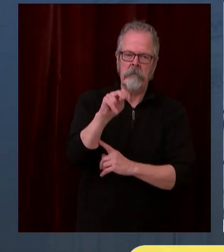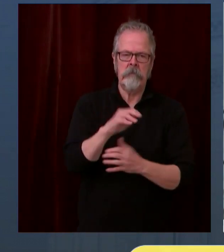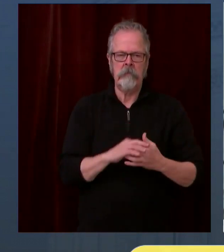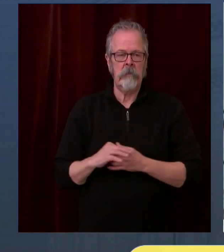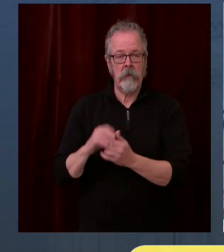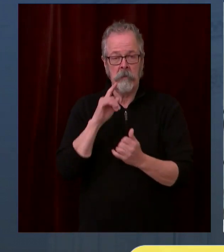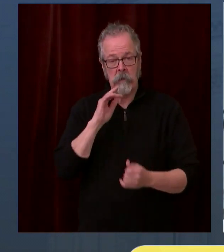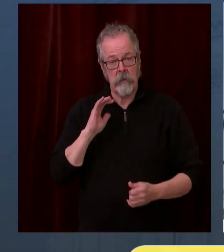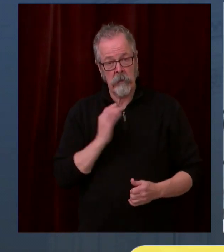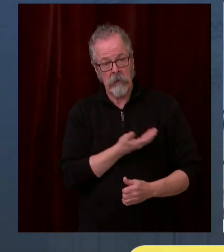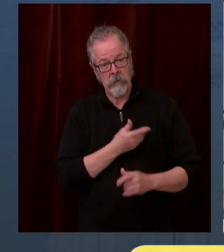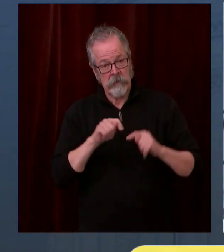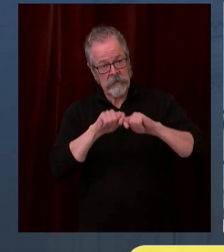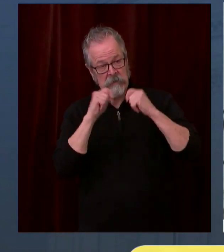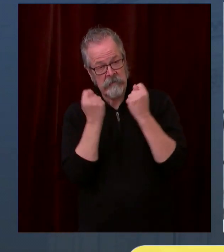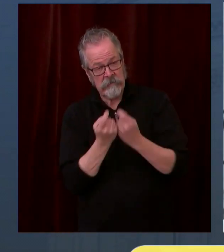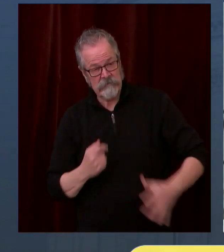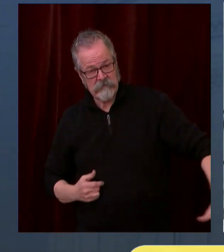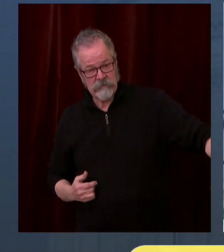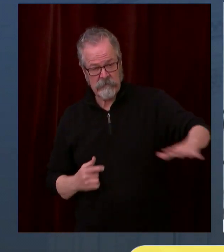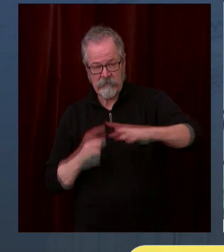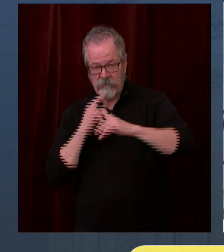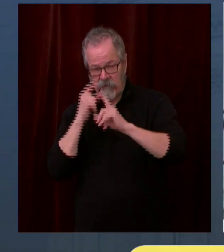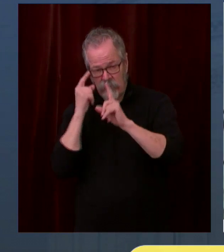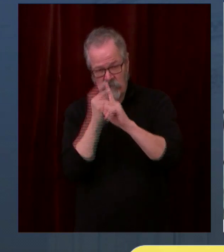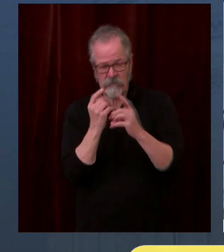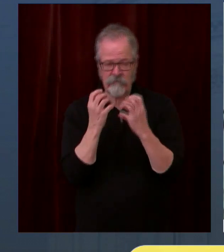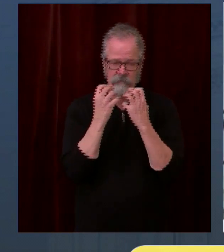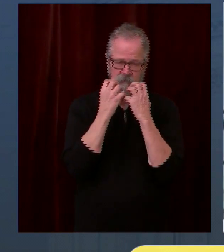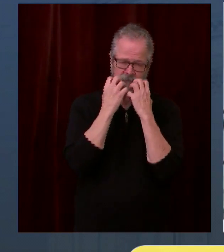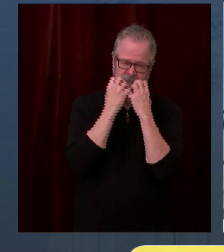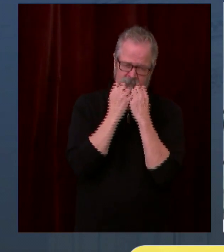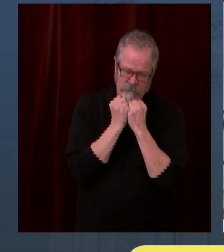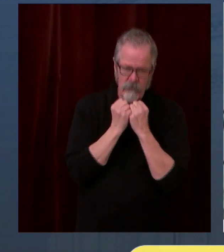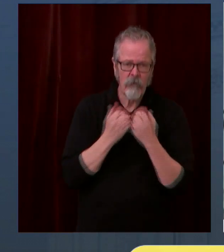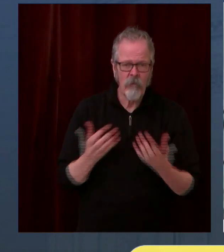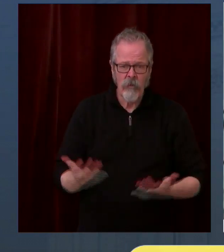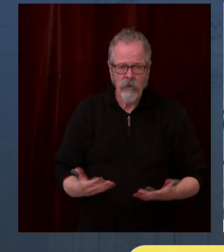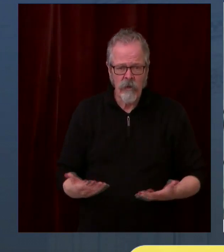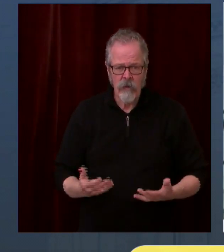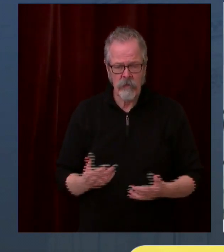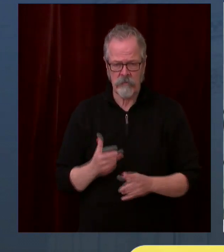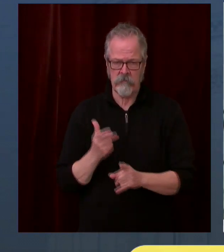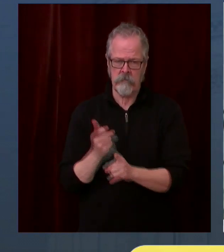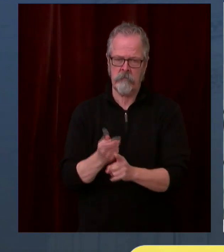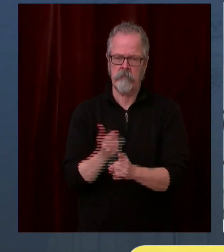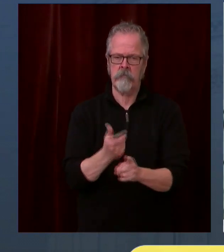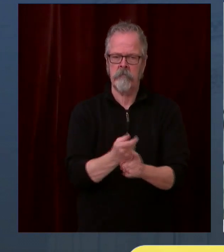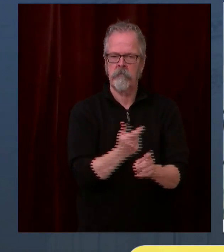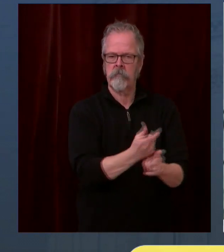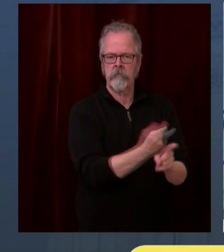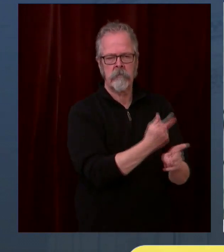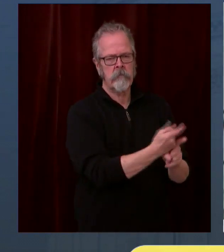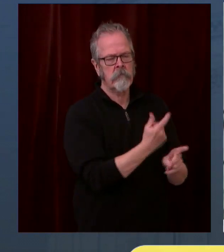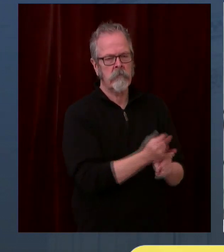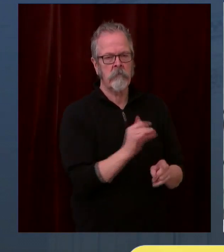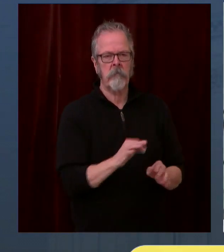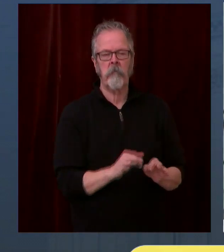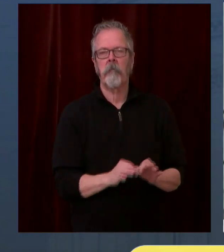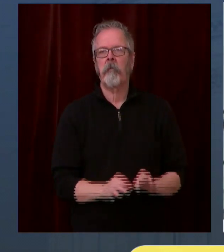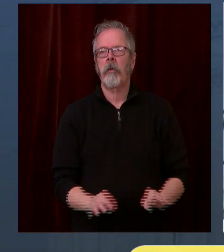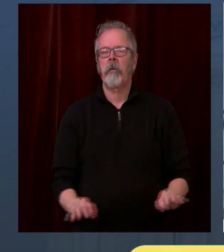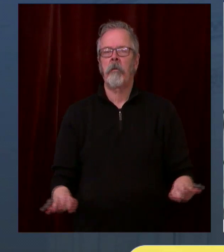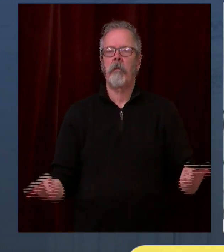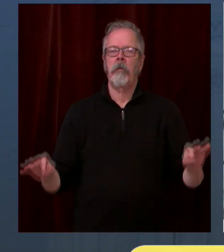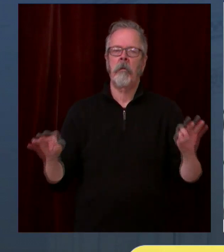than getting vaccinations right. Our patients need it, our economy needs it,